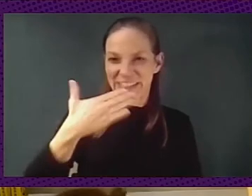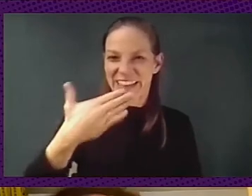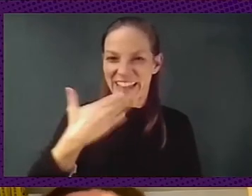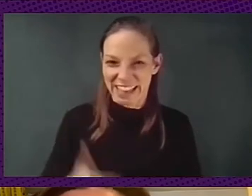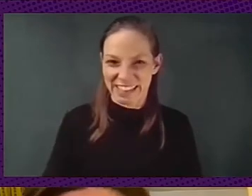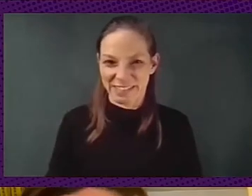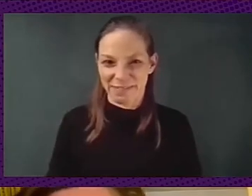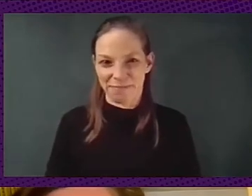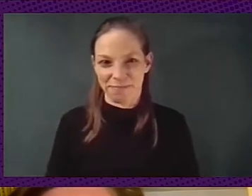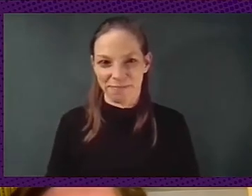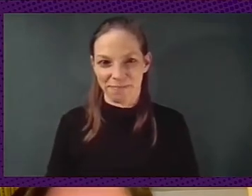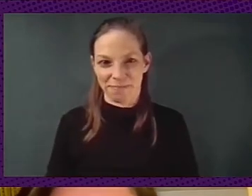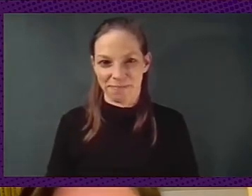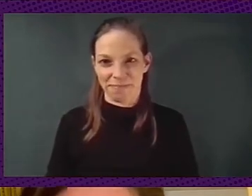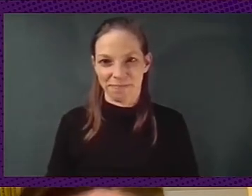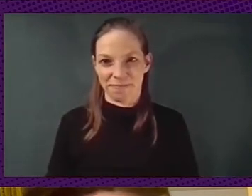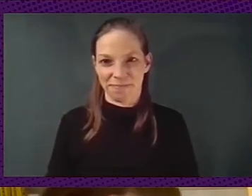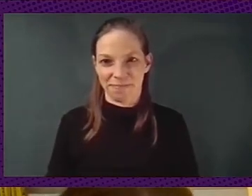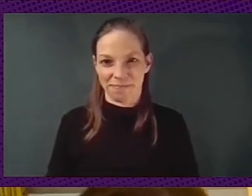Adios.